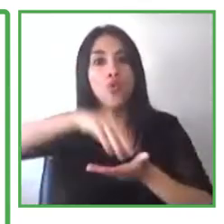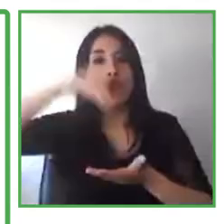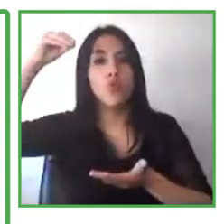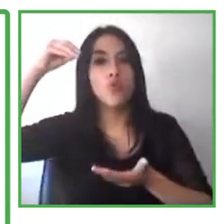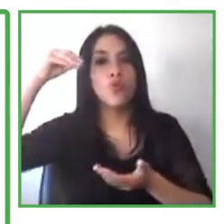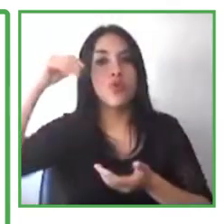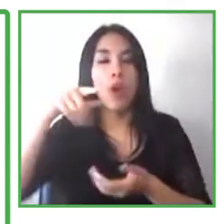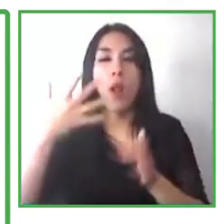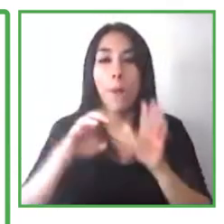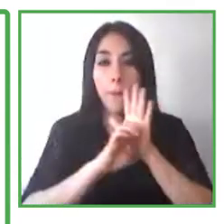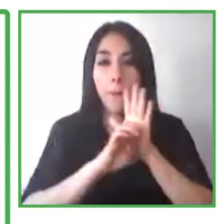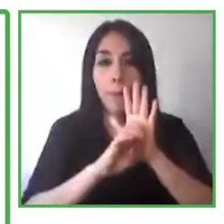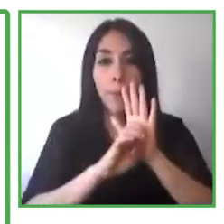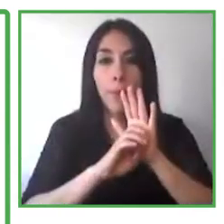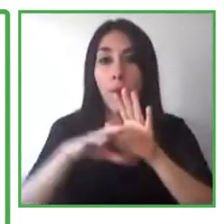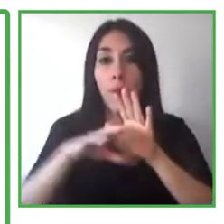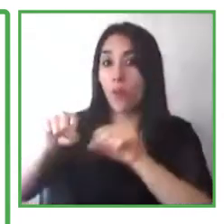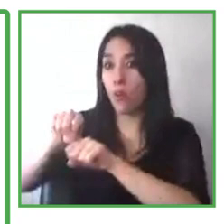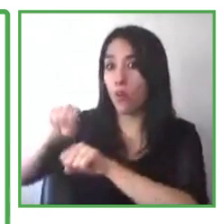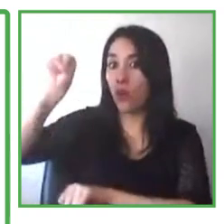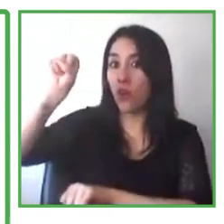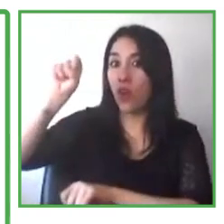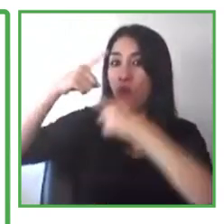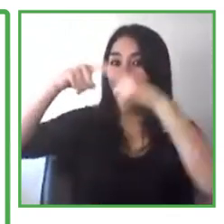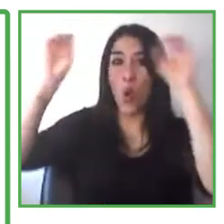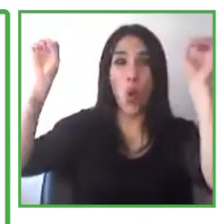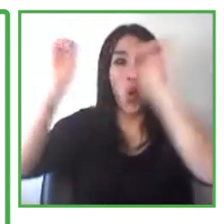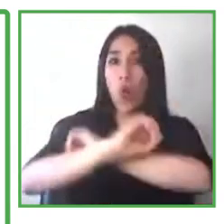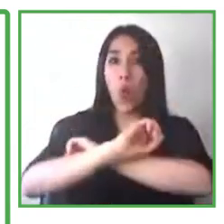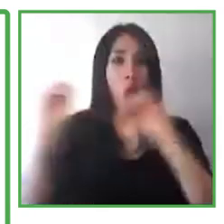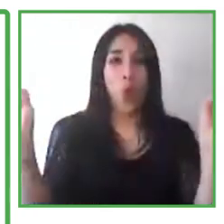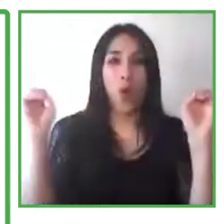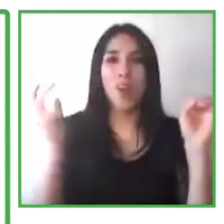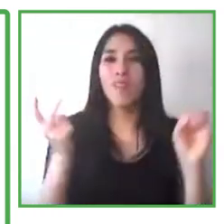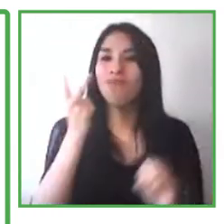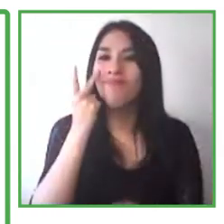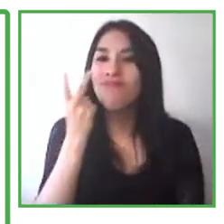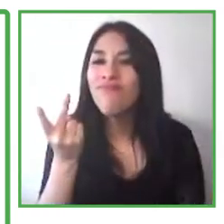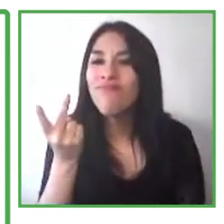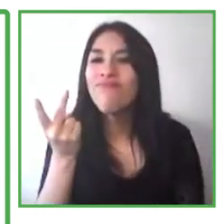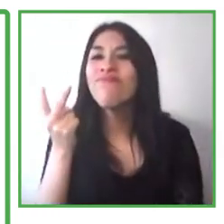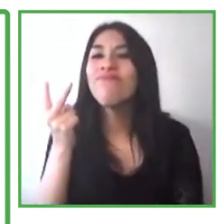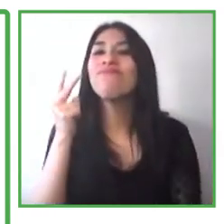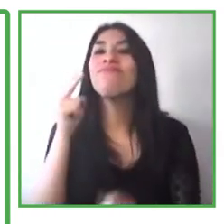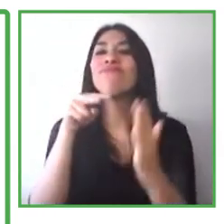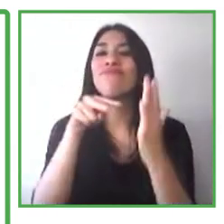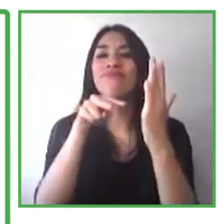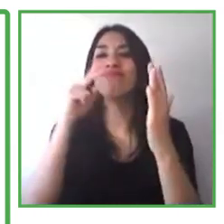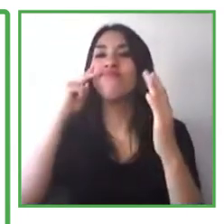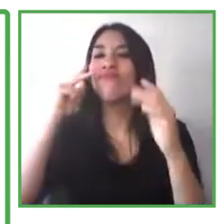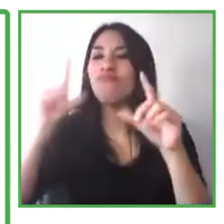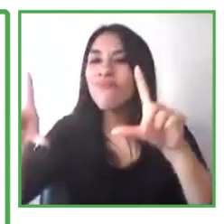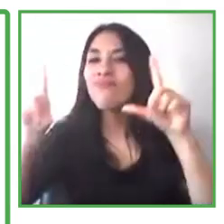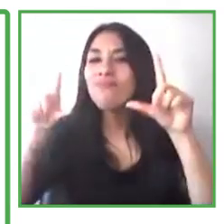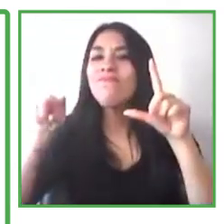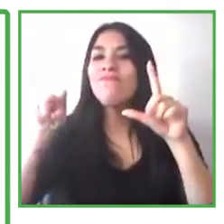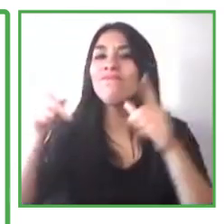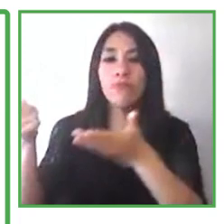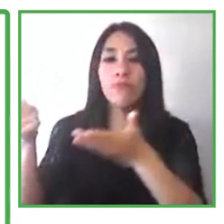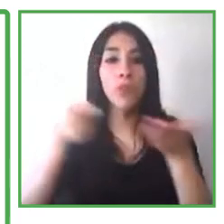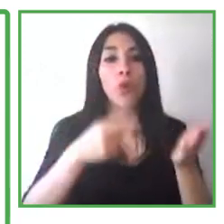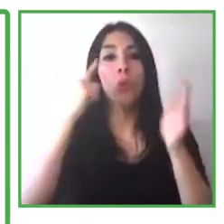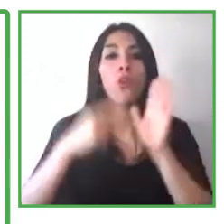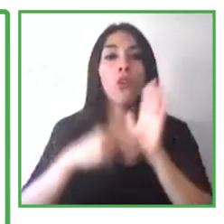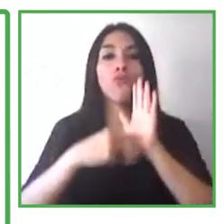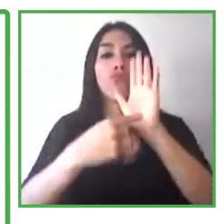that will enable them to move into an apprenticeship or an internship role and ultimately into a full-time employment role. This process